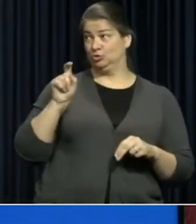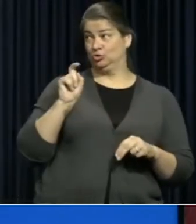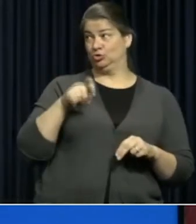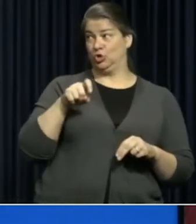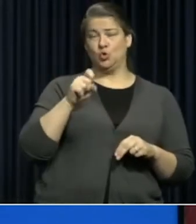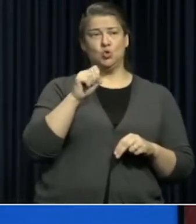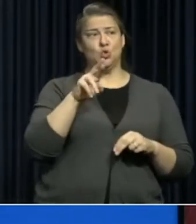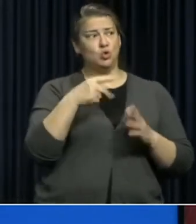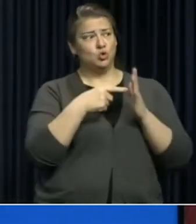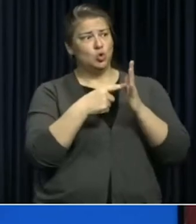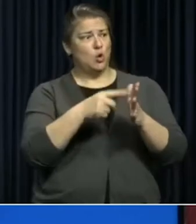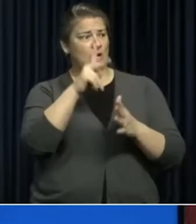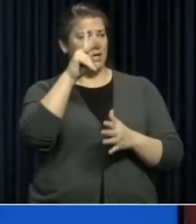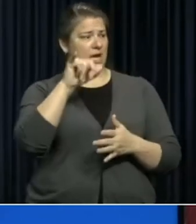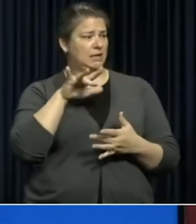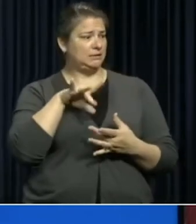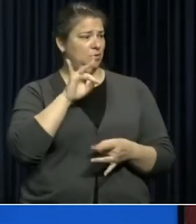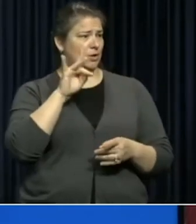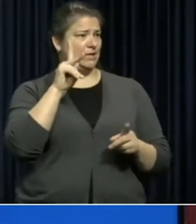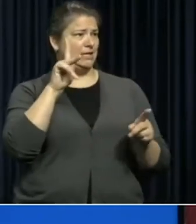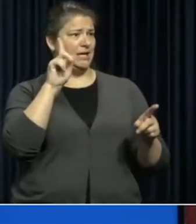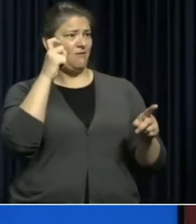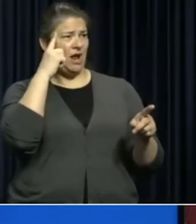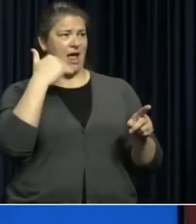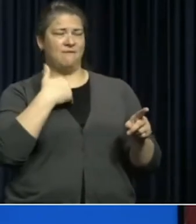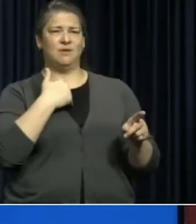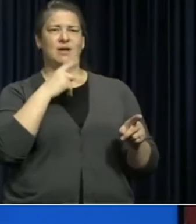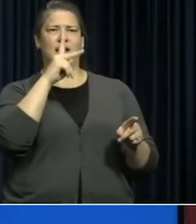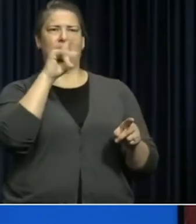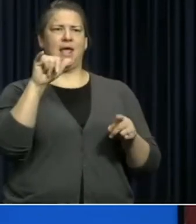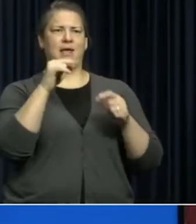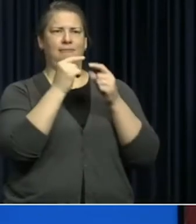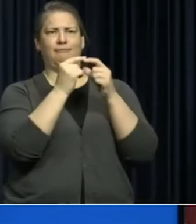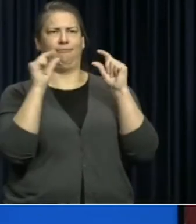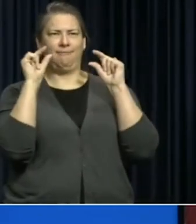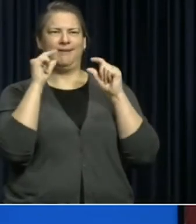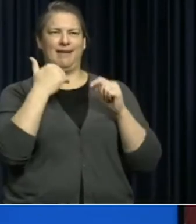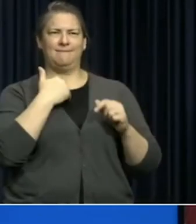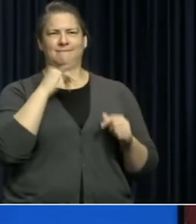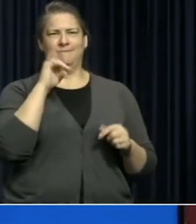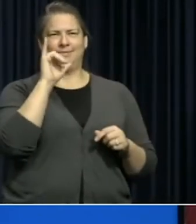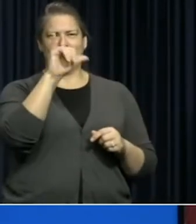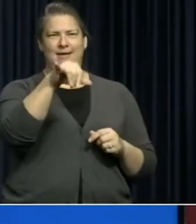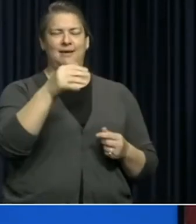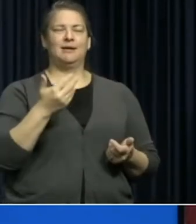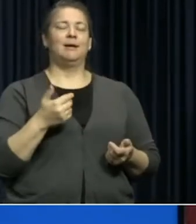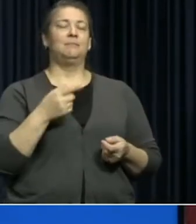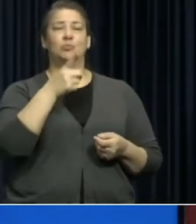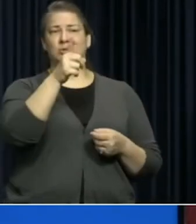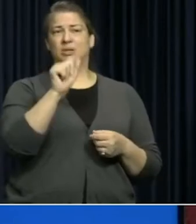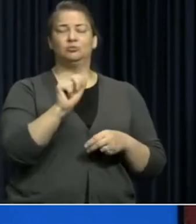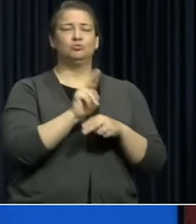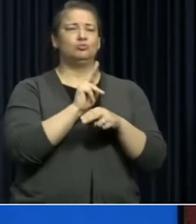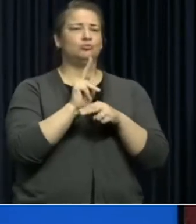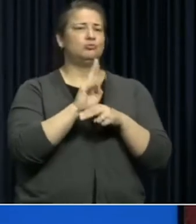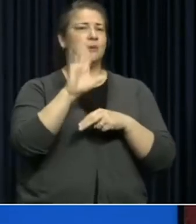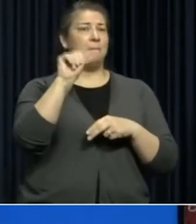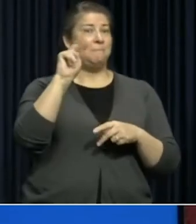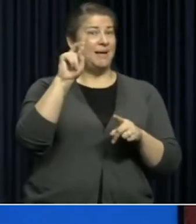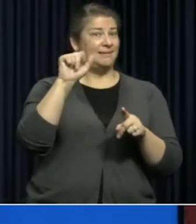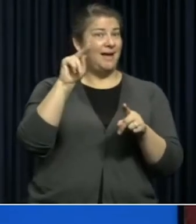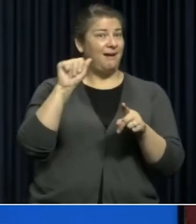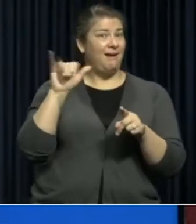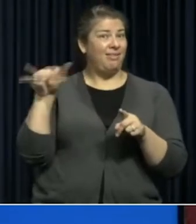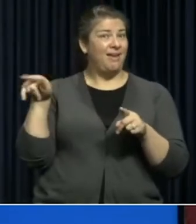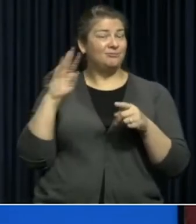if you want to show Kentucky spirit, the one the governor has it says Kentucky on it, things like that. Um you can do a bandana like